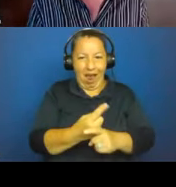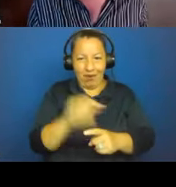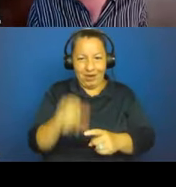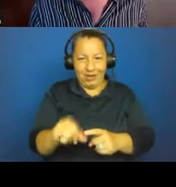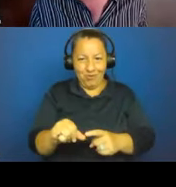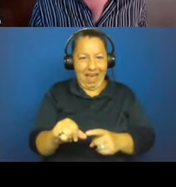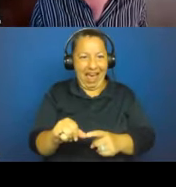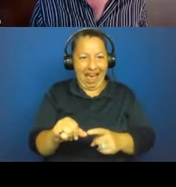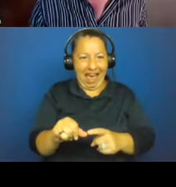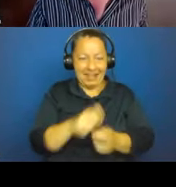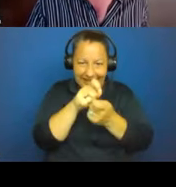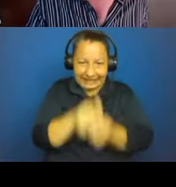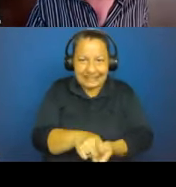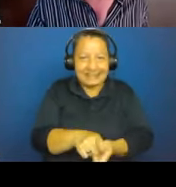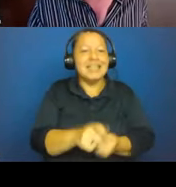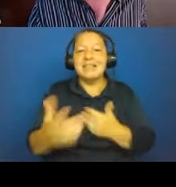and climatic records themselves.